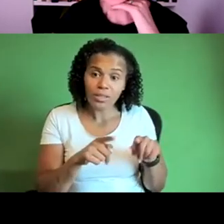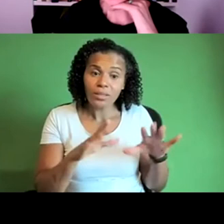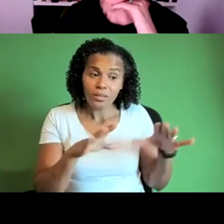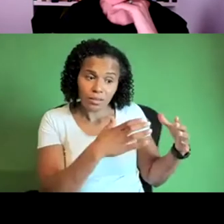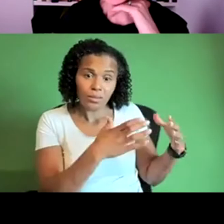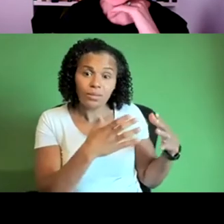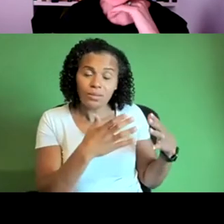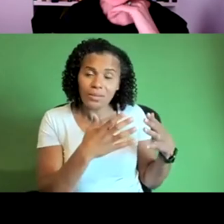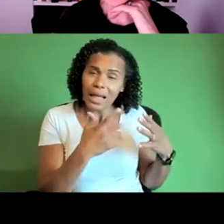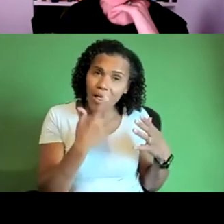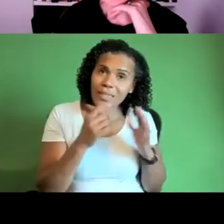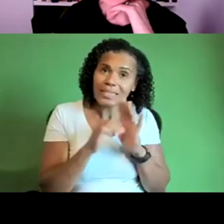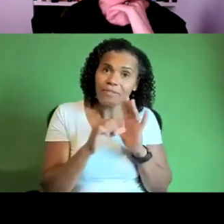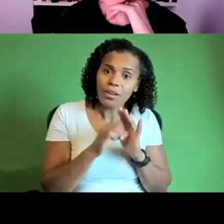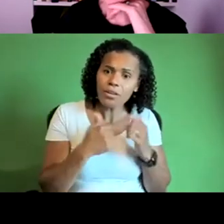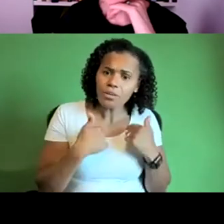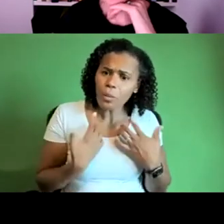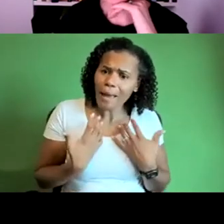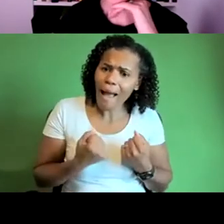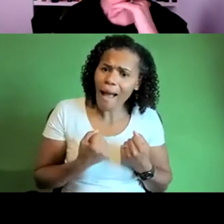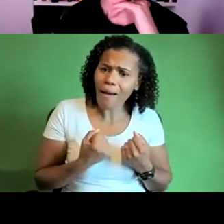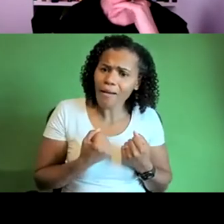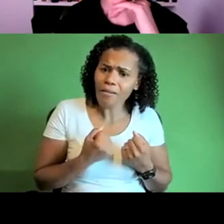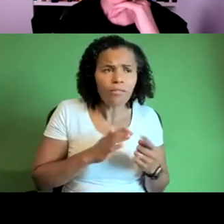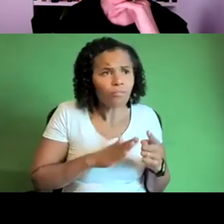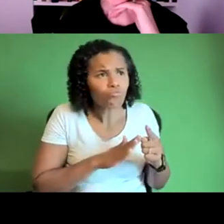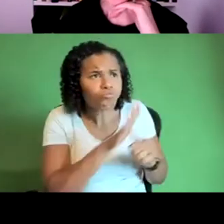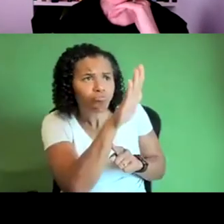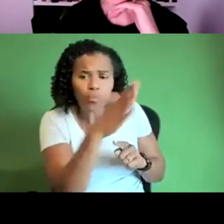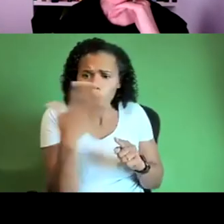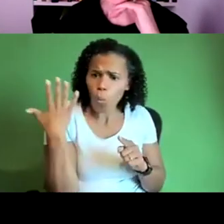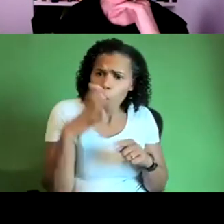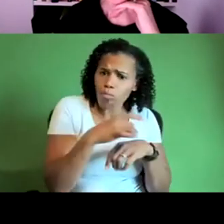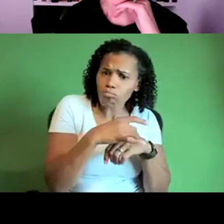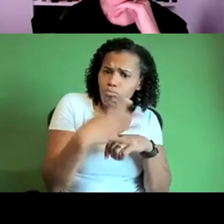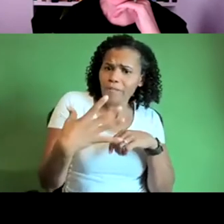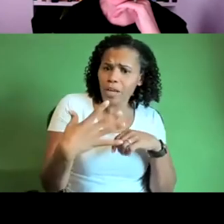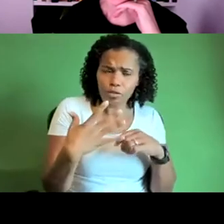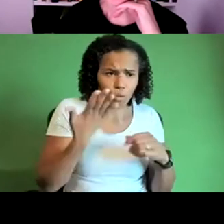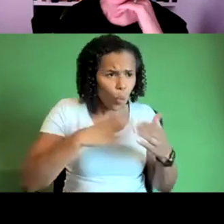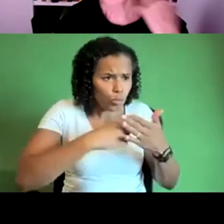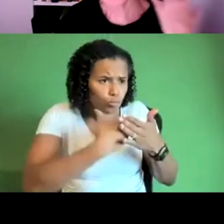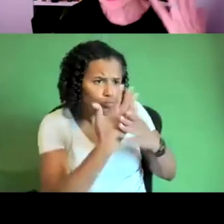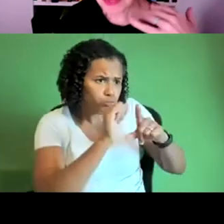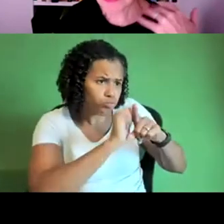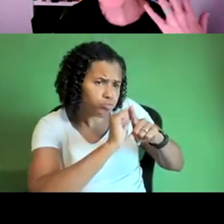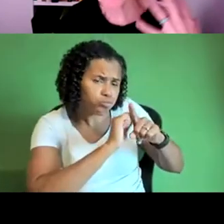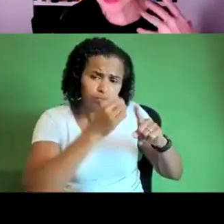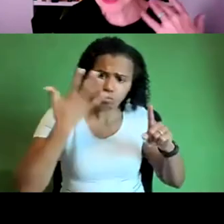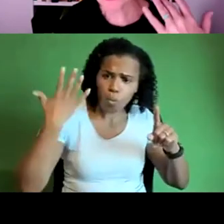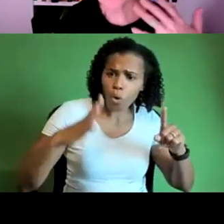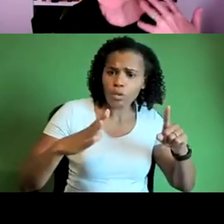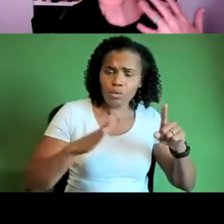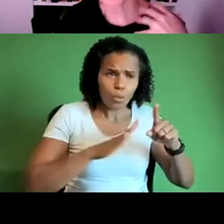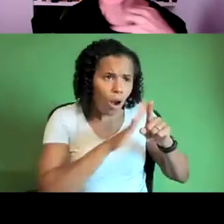aspirations for professional development but we are also making um in ways sometimes that